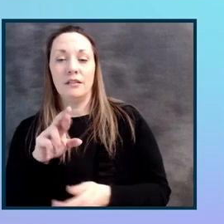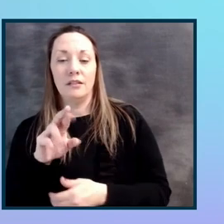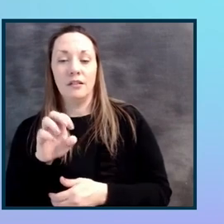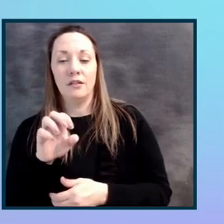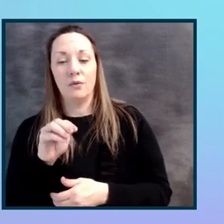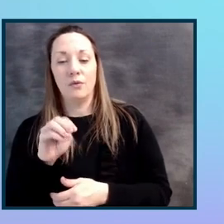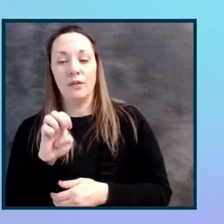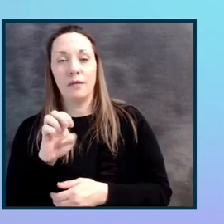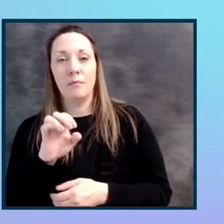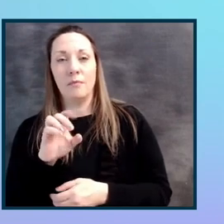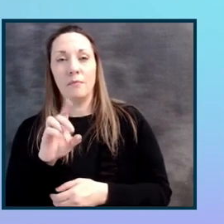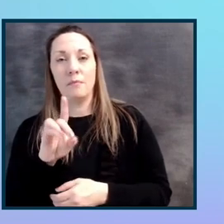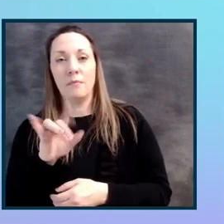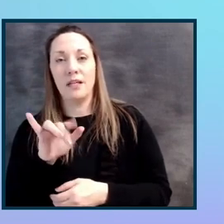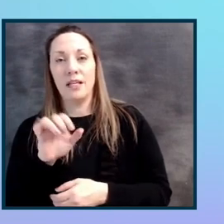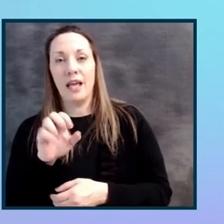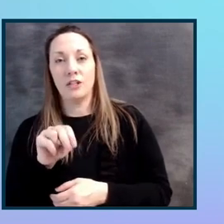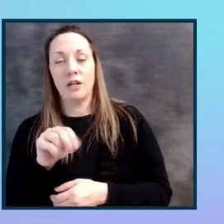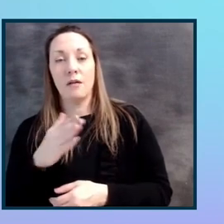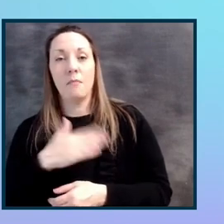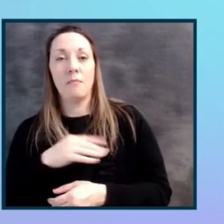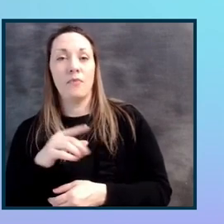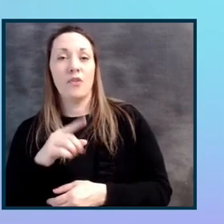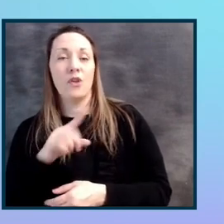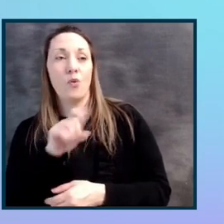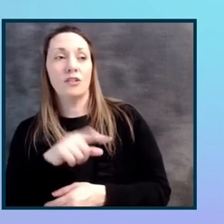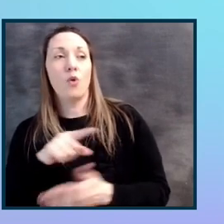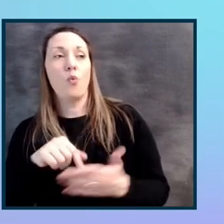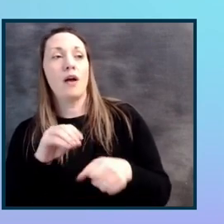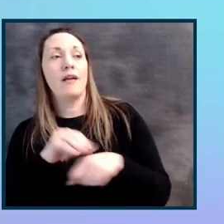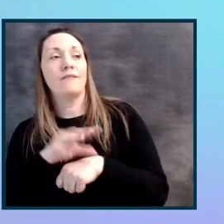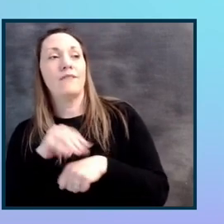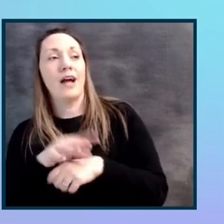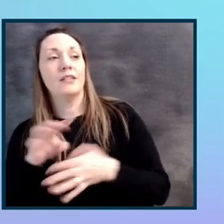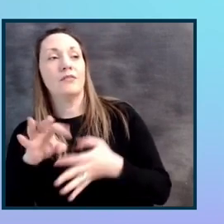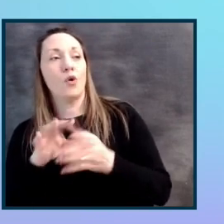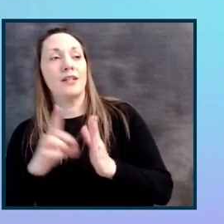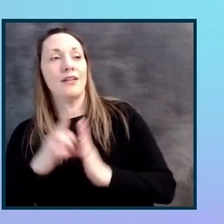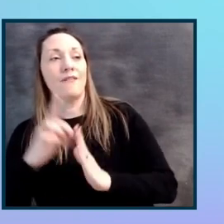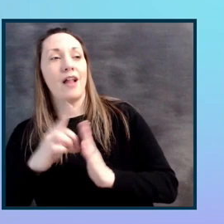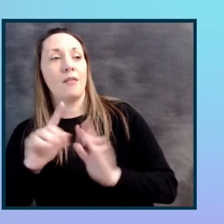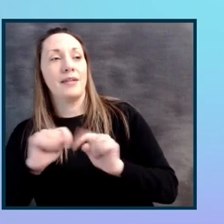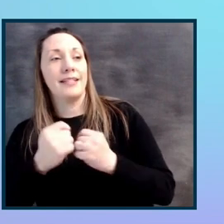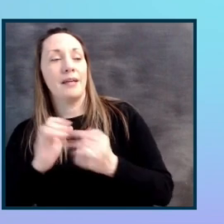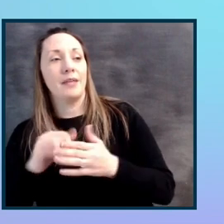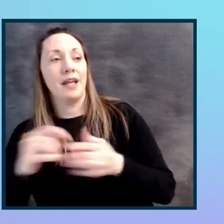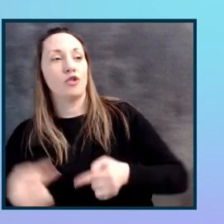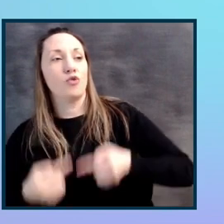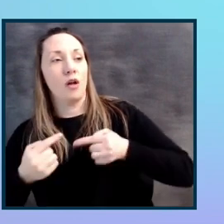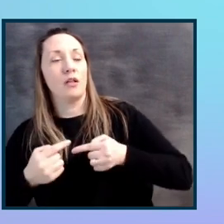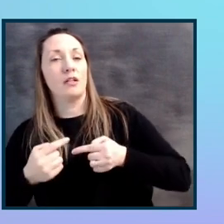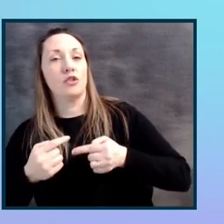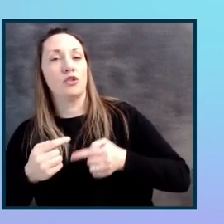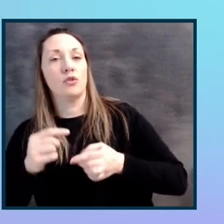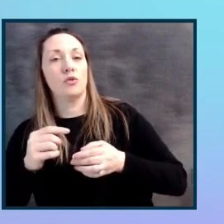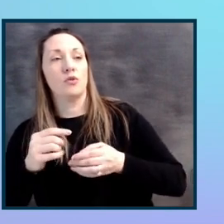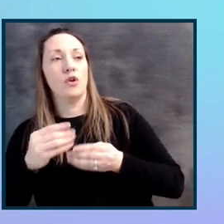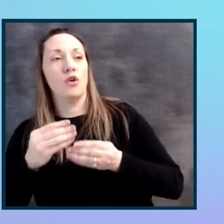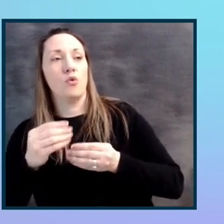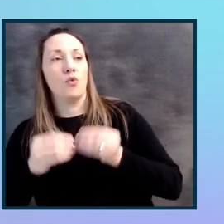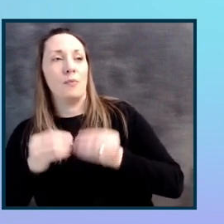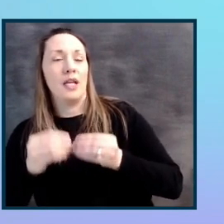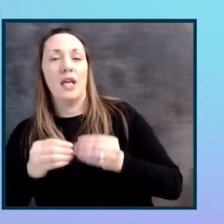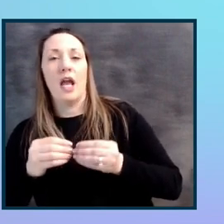So the question is, what advice would you give a development team that is struggling to remediate accessibility issues?